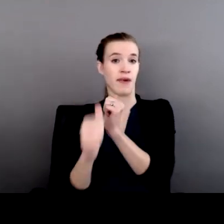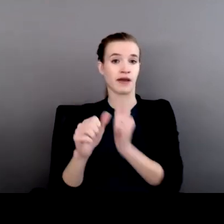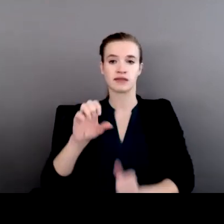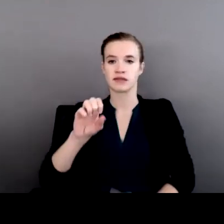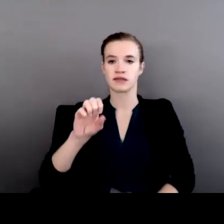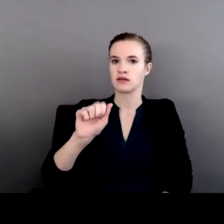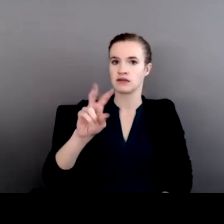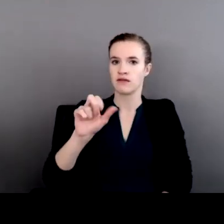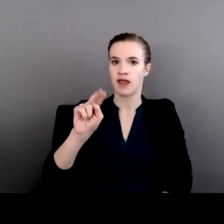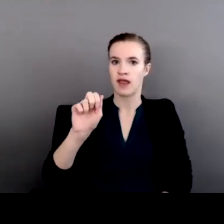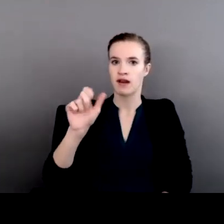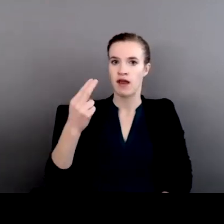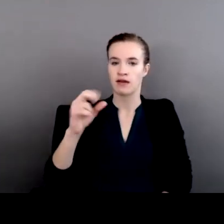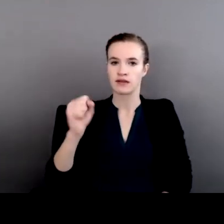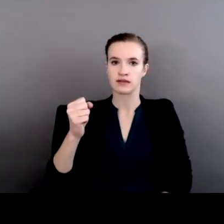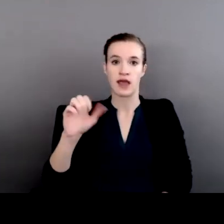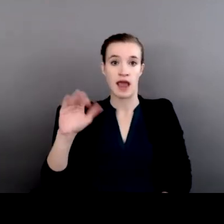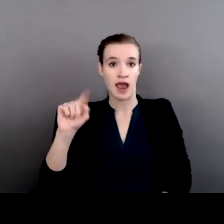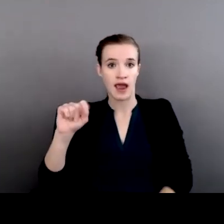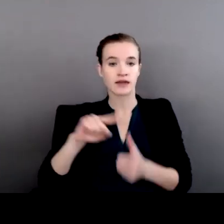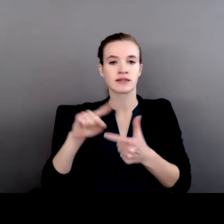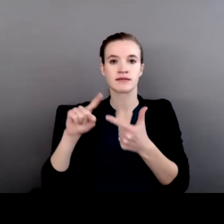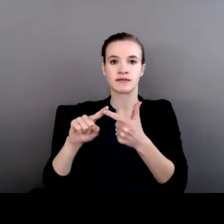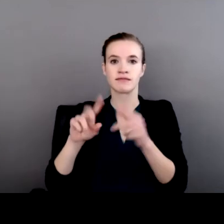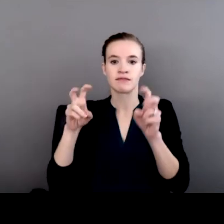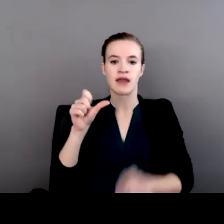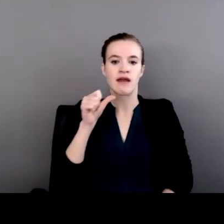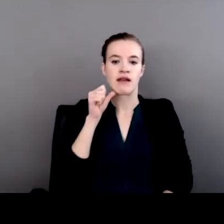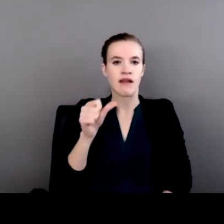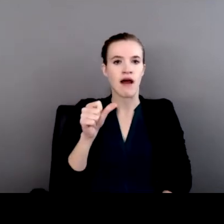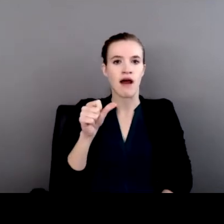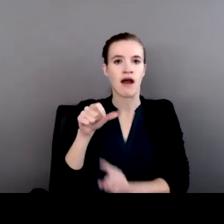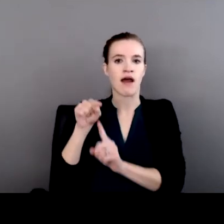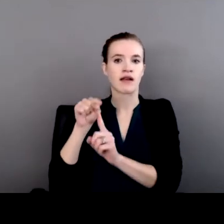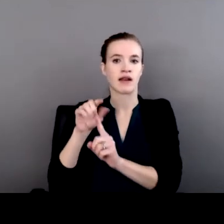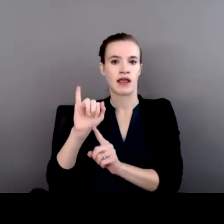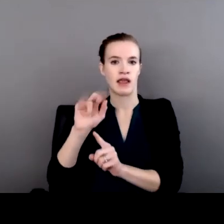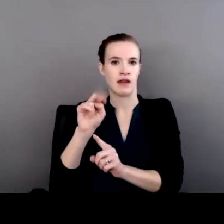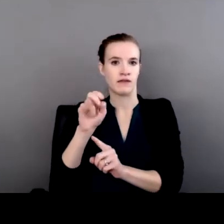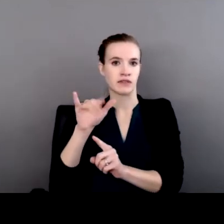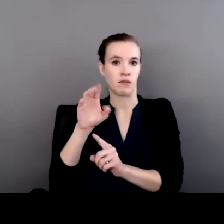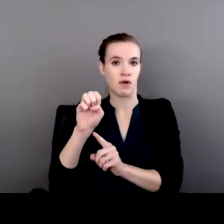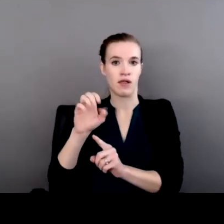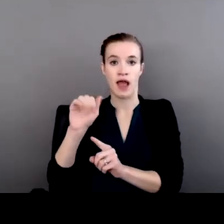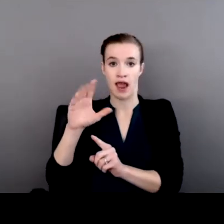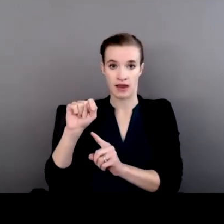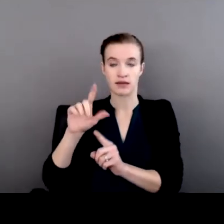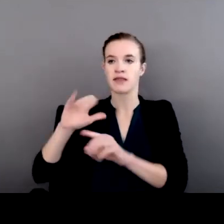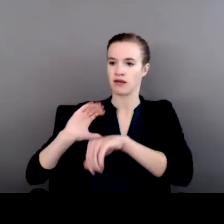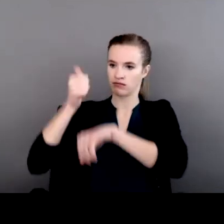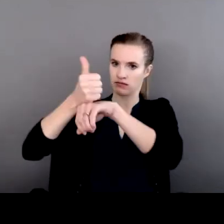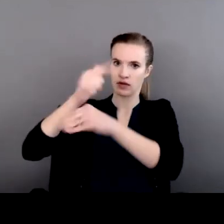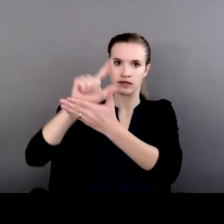as well as the Not Invisible Act, which imposed statutory duties. Initially,